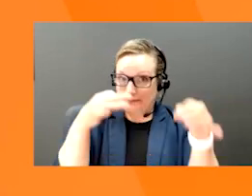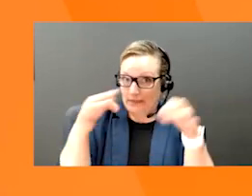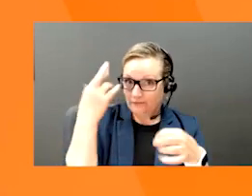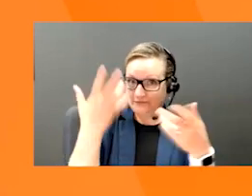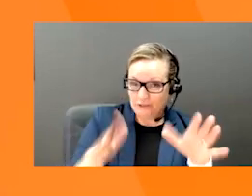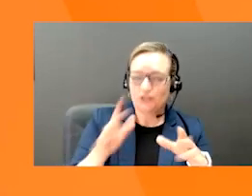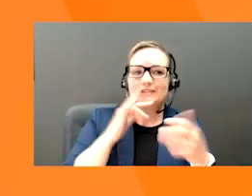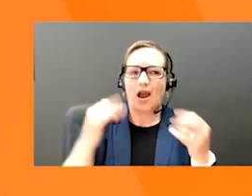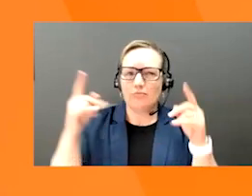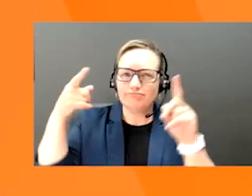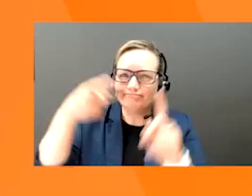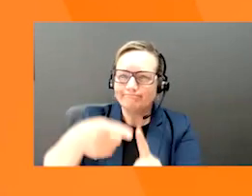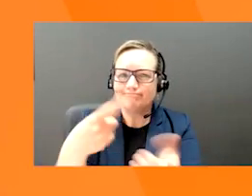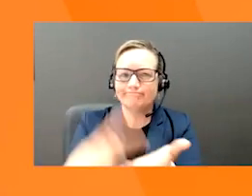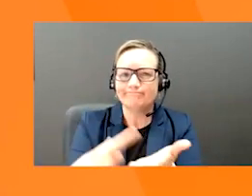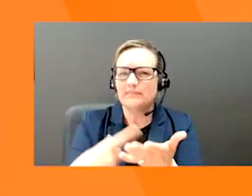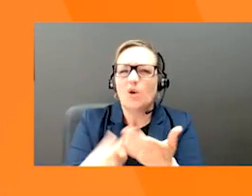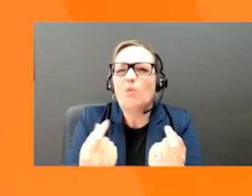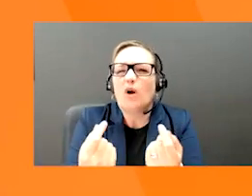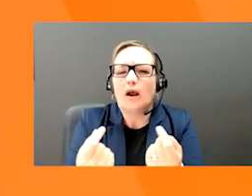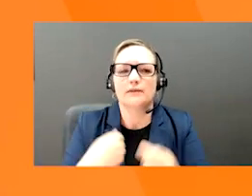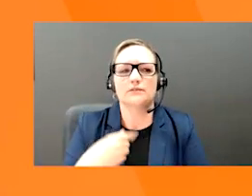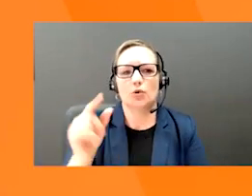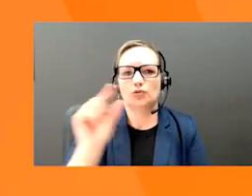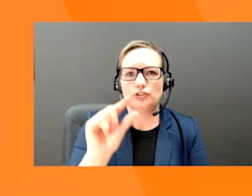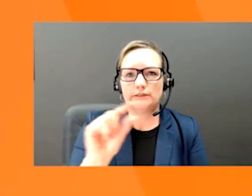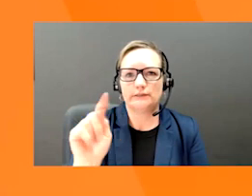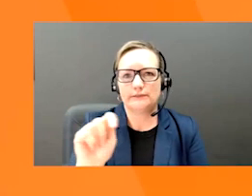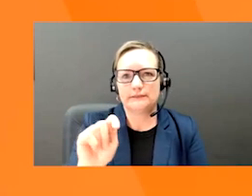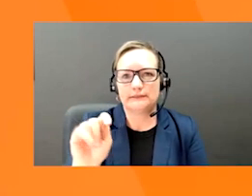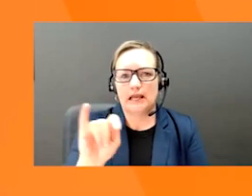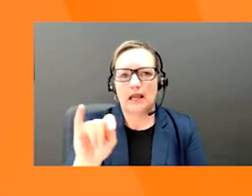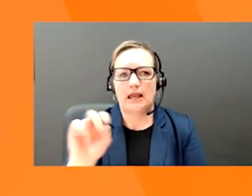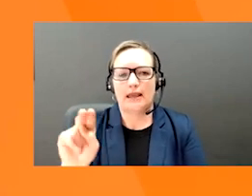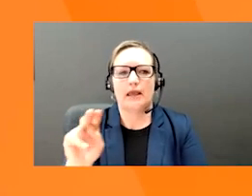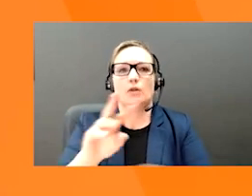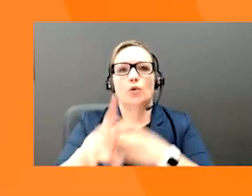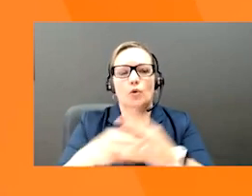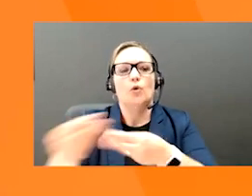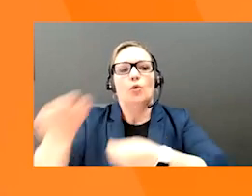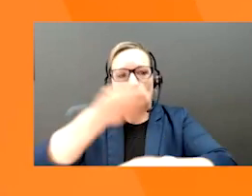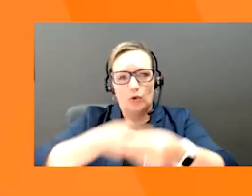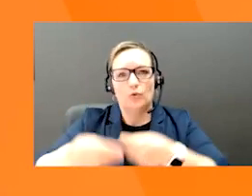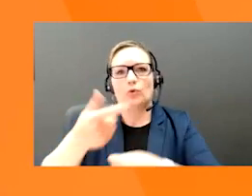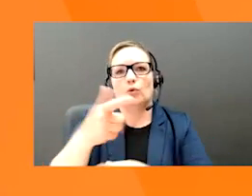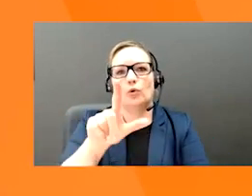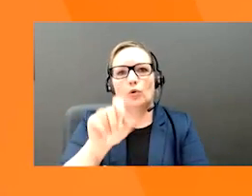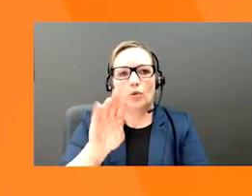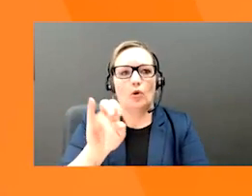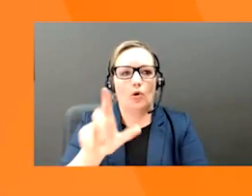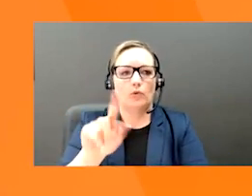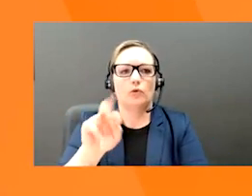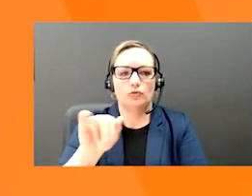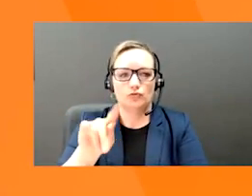The GS1 standard that is used to identify products is called the Global Trade Item Number, or GEETN, also commonly